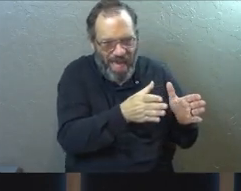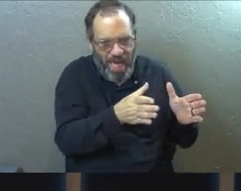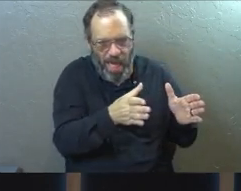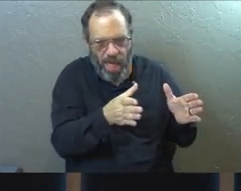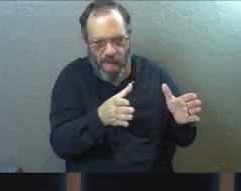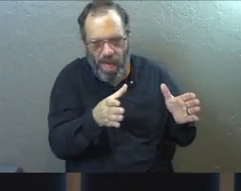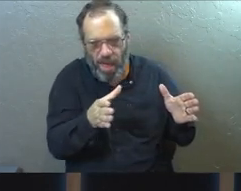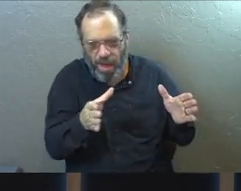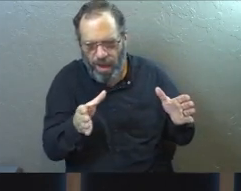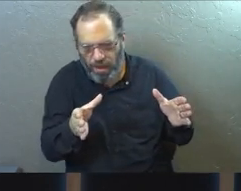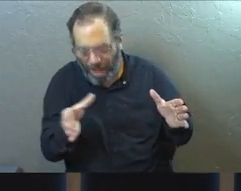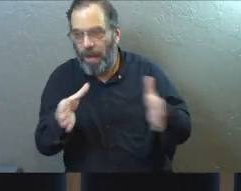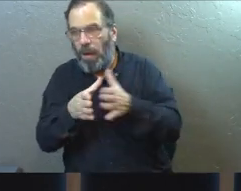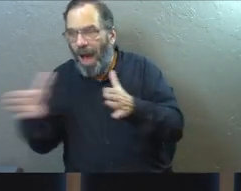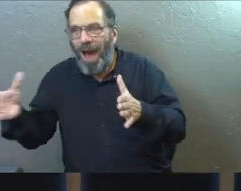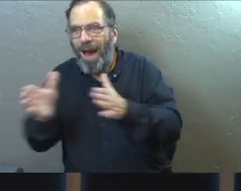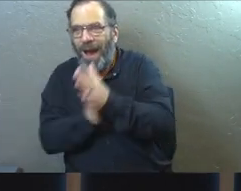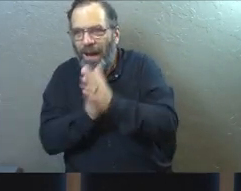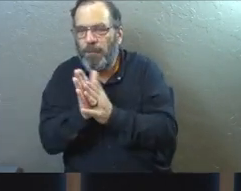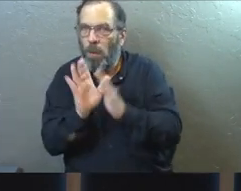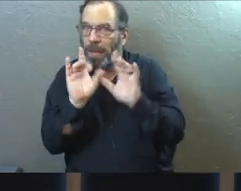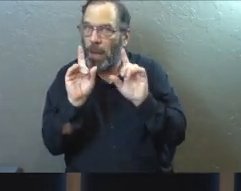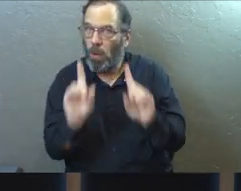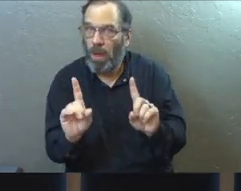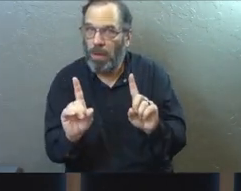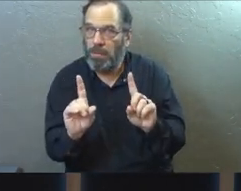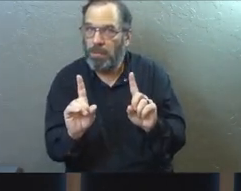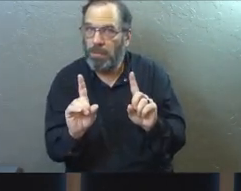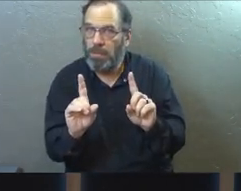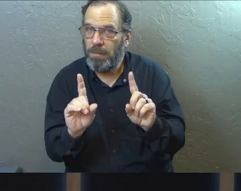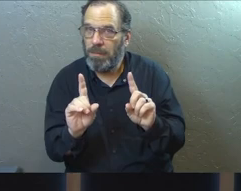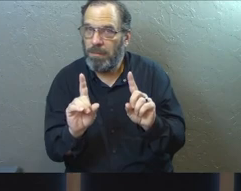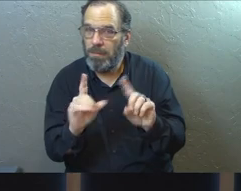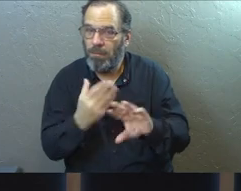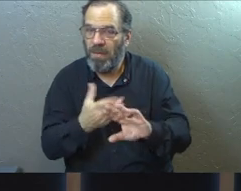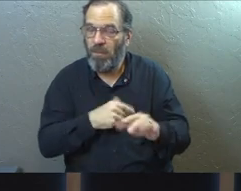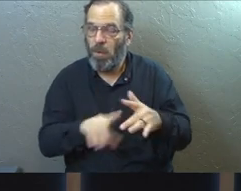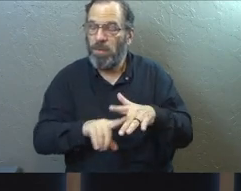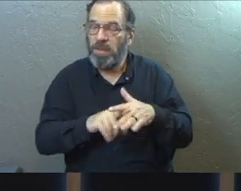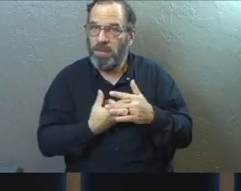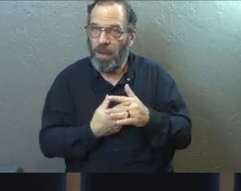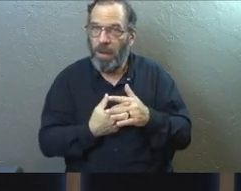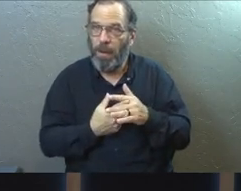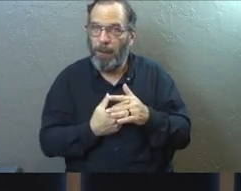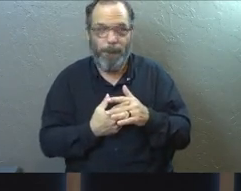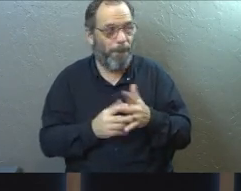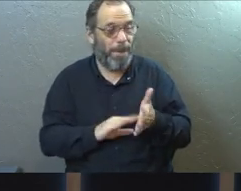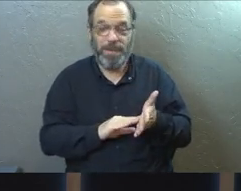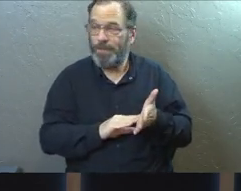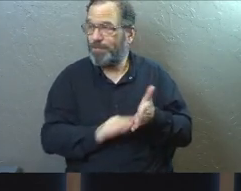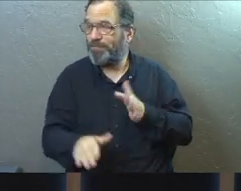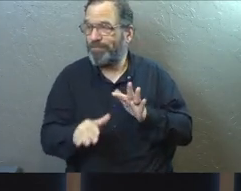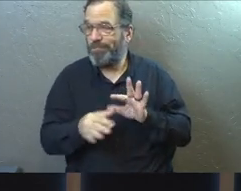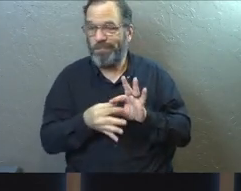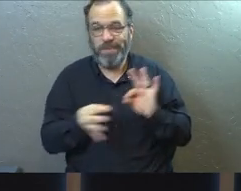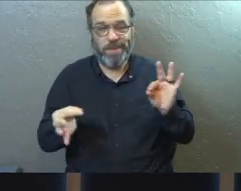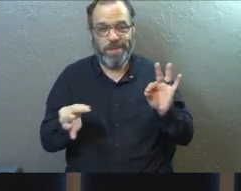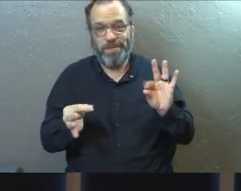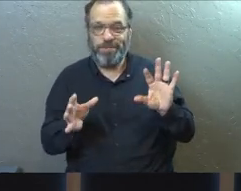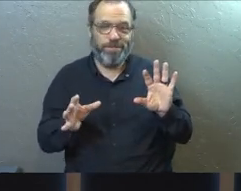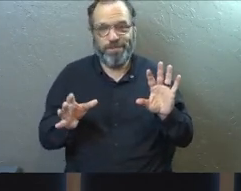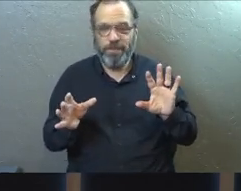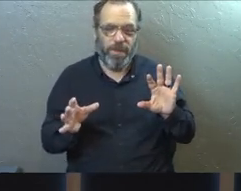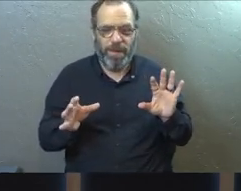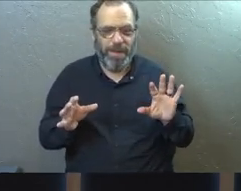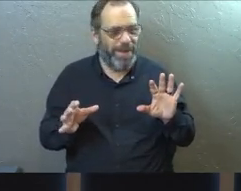in like? And so before we jump in any more, just like a disclaimer or a caveat, whatever you want to call it,